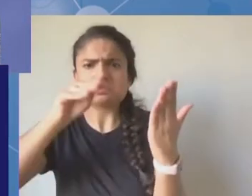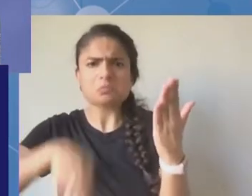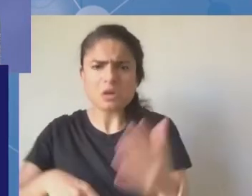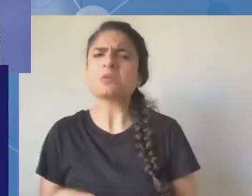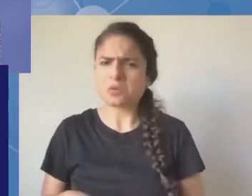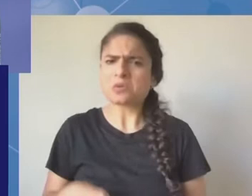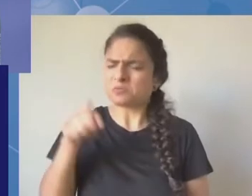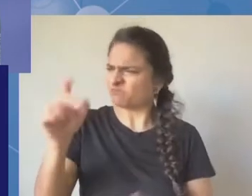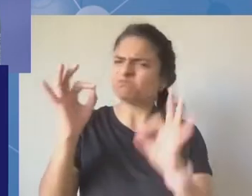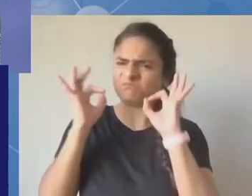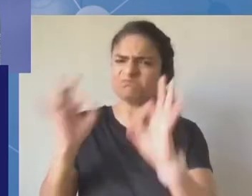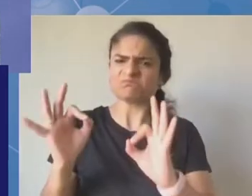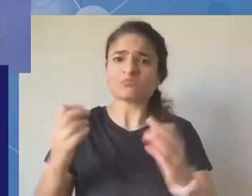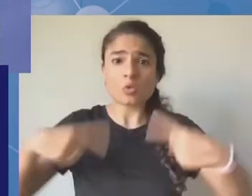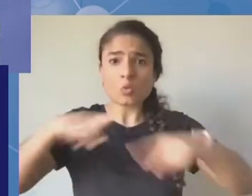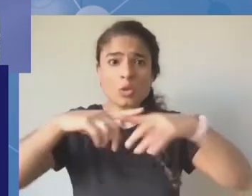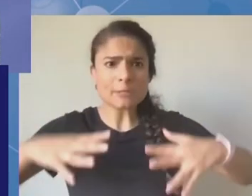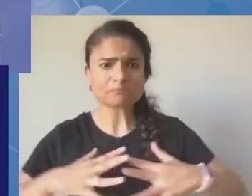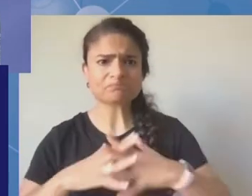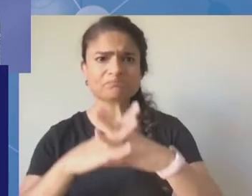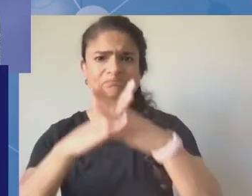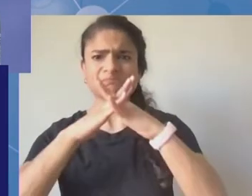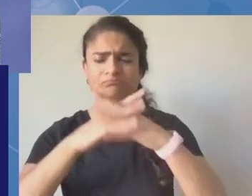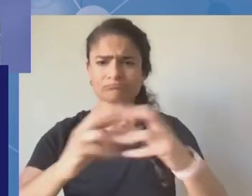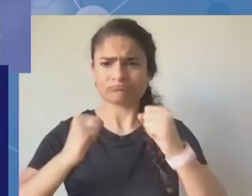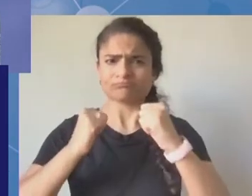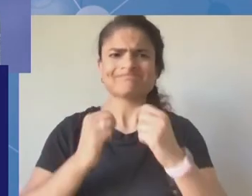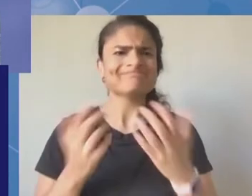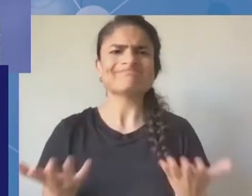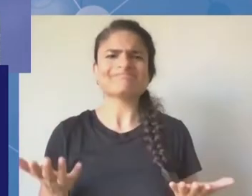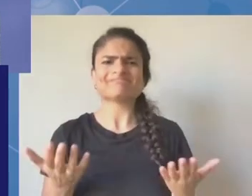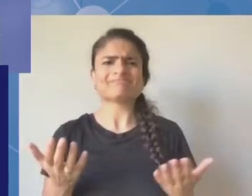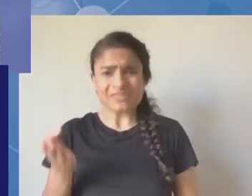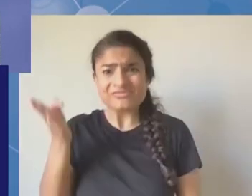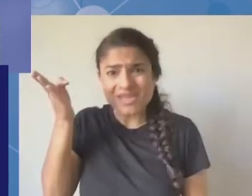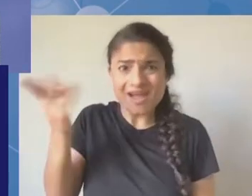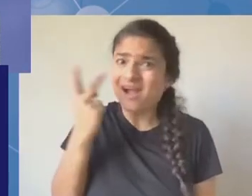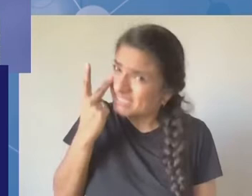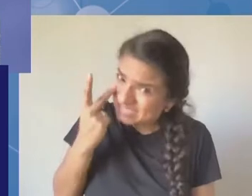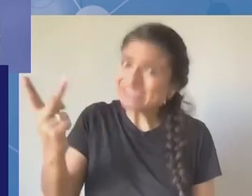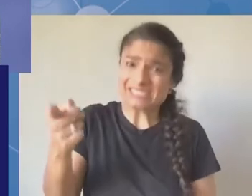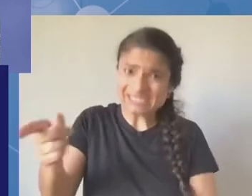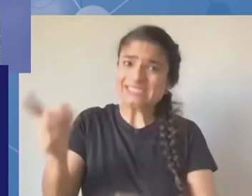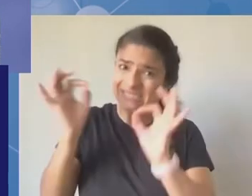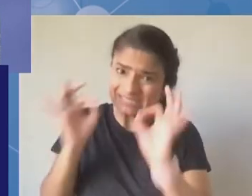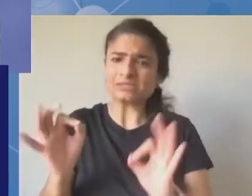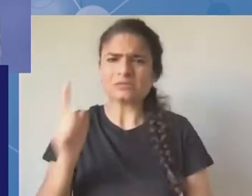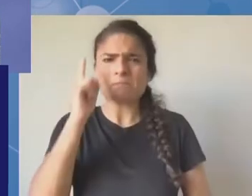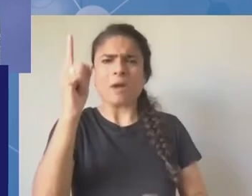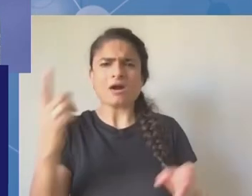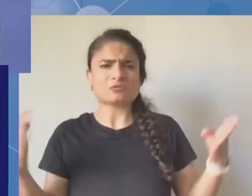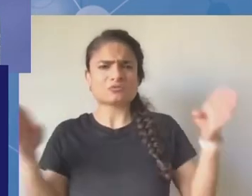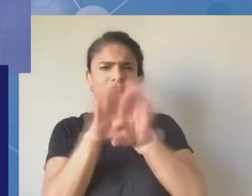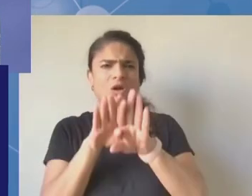-up process to put it back on as a main session next year. So, it's not that it hasn't been discussed. It is there.